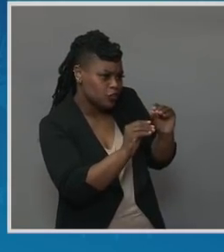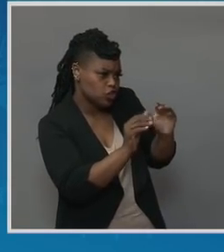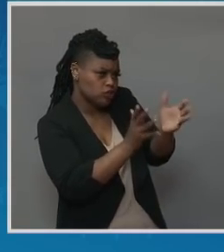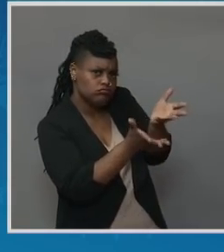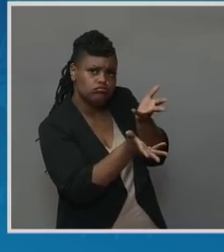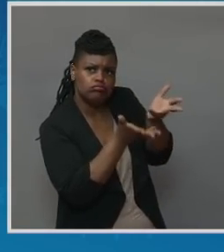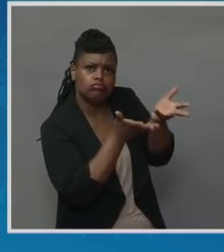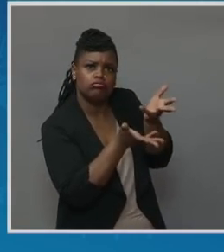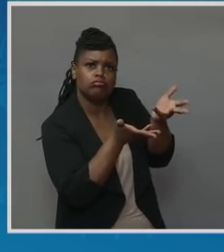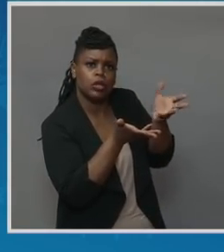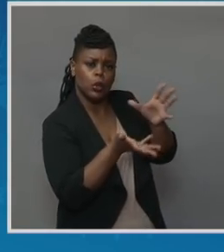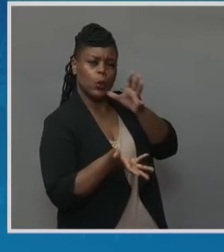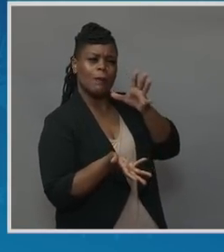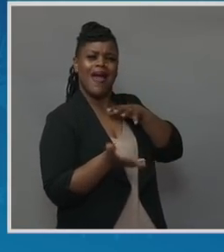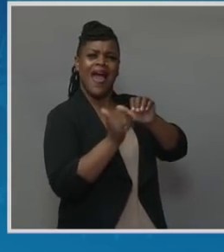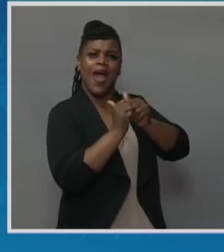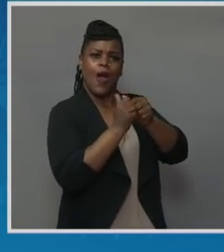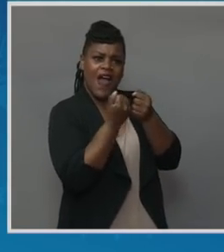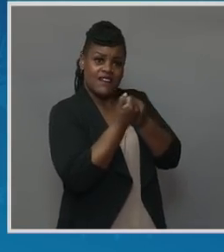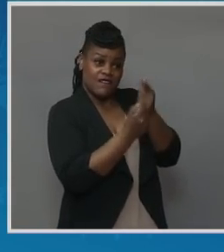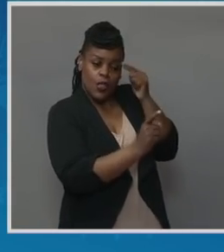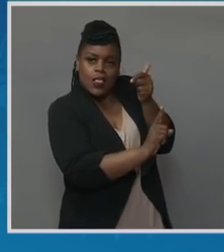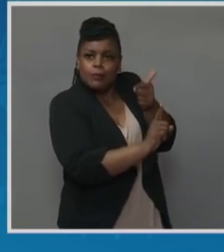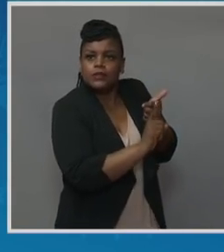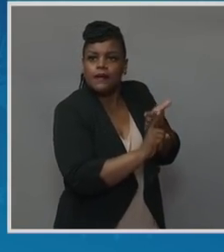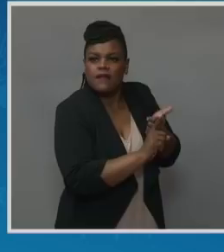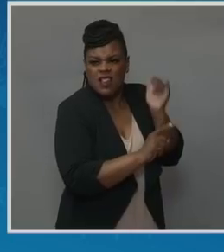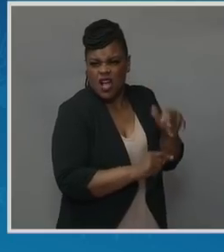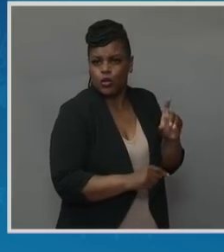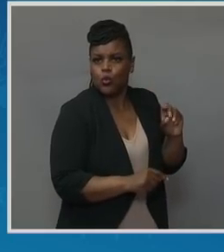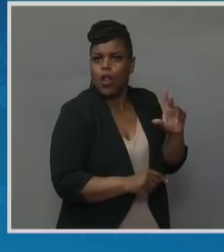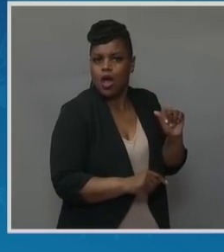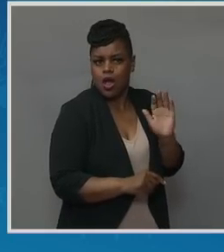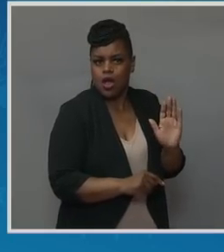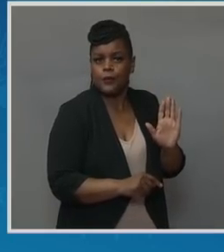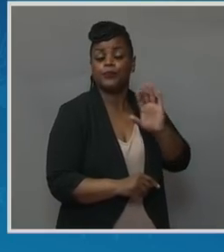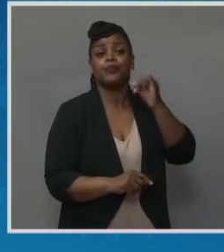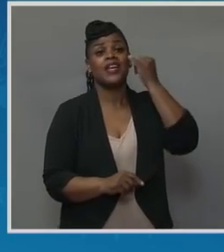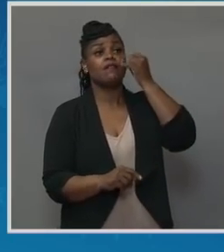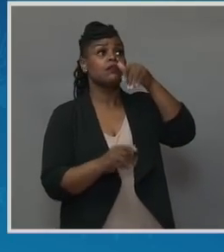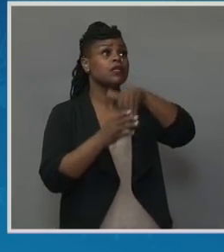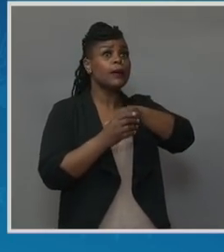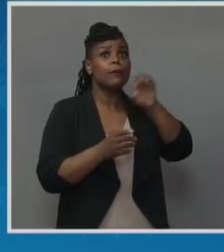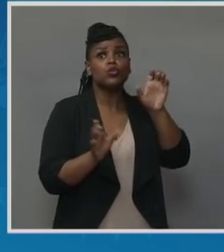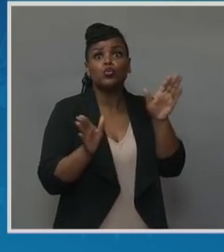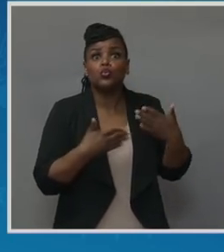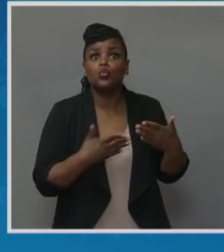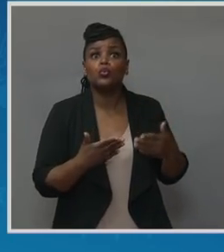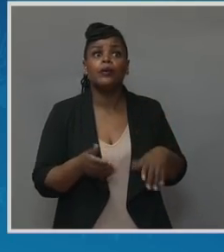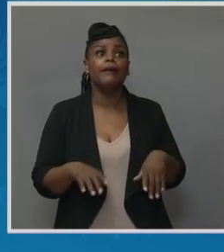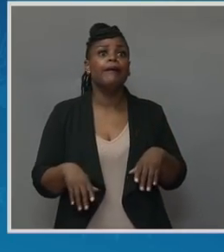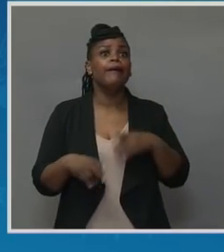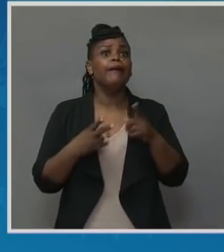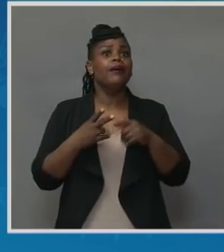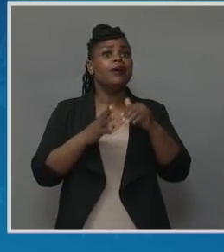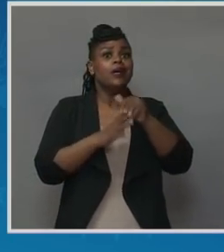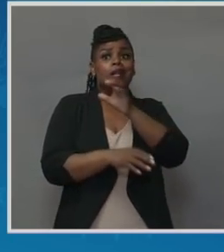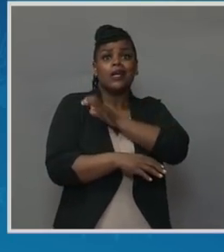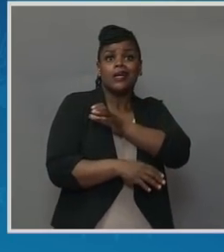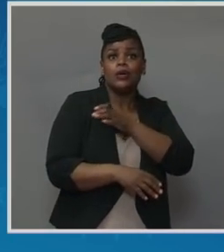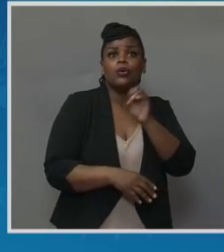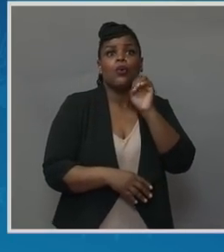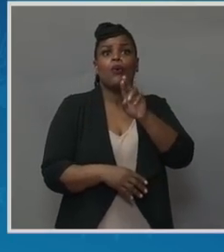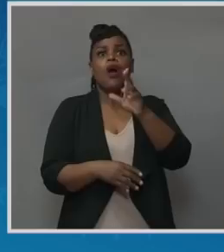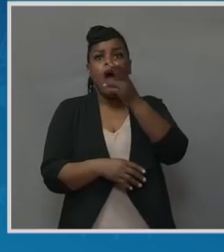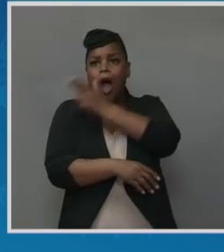advocate for themselves in the settings, whether they're in the emergency room or in their OBGYN clinic or in a hospital